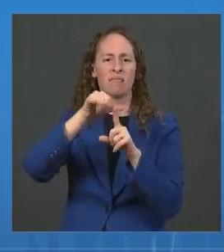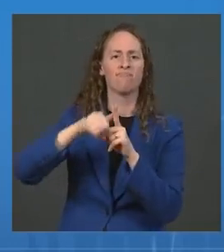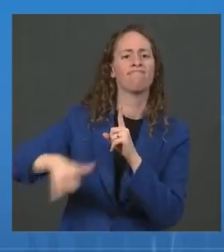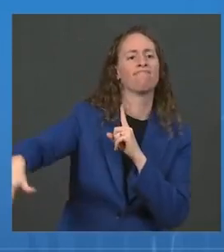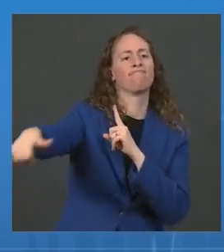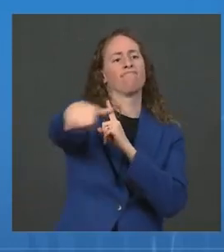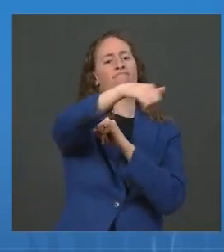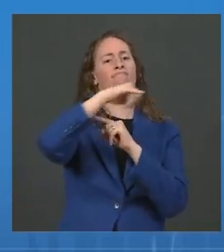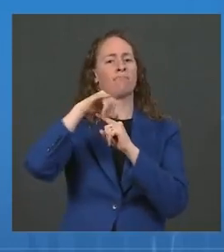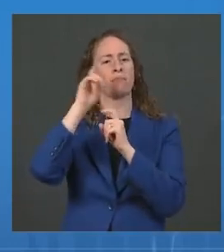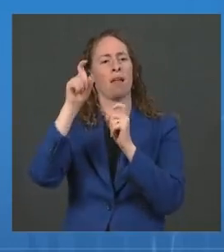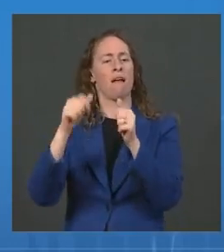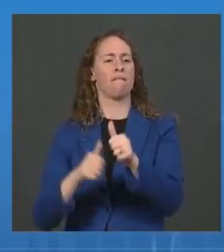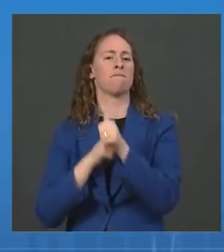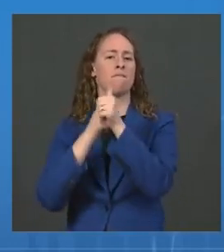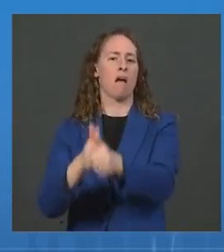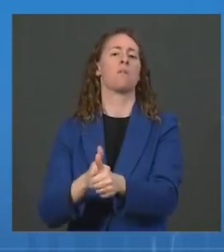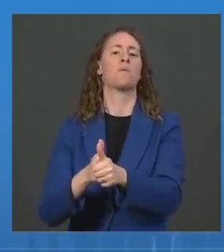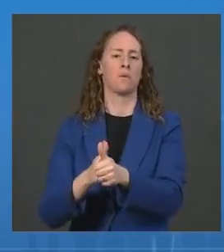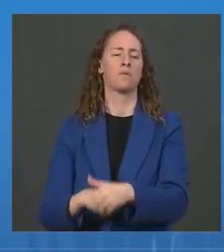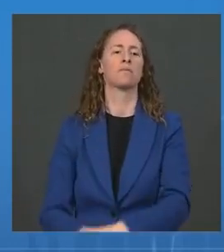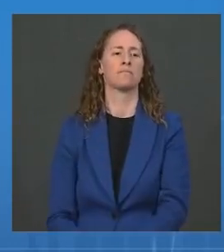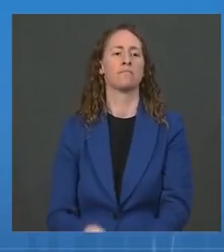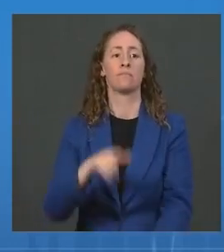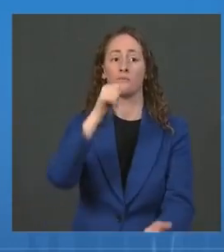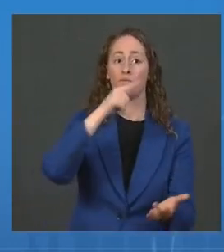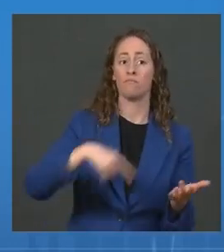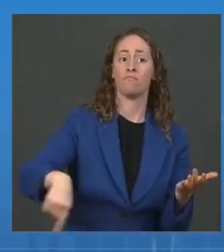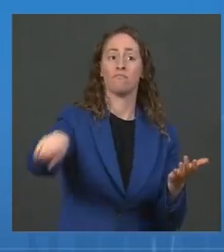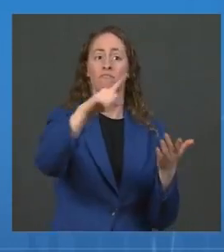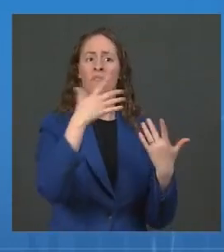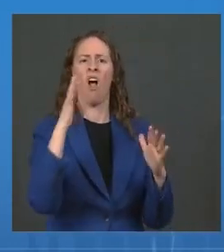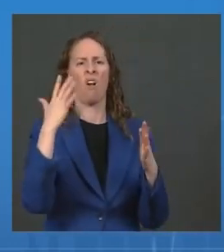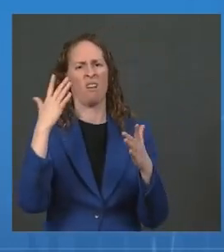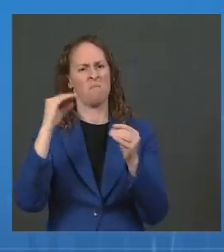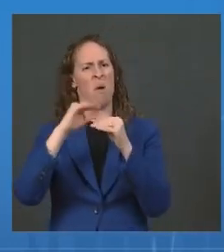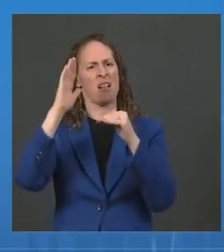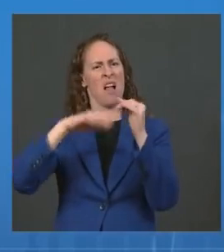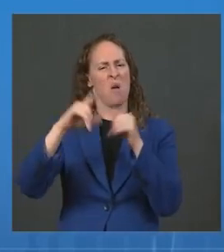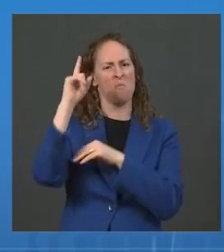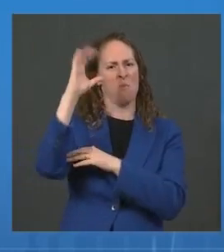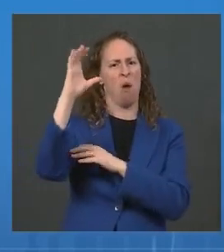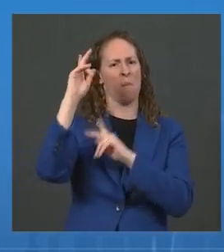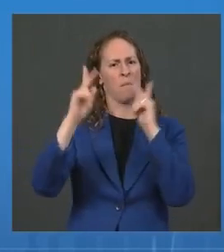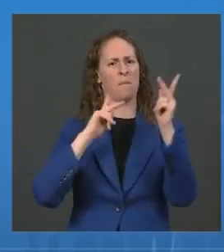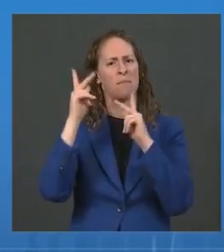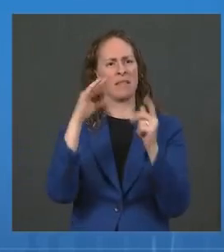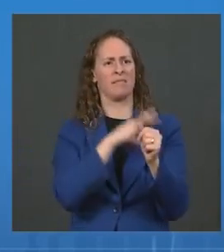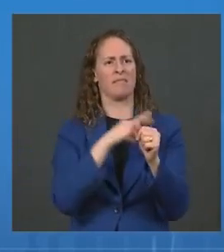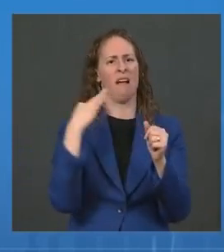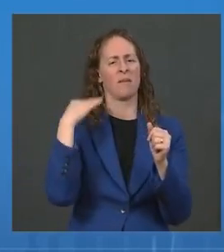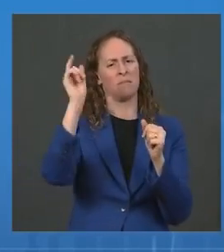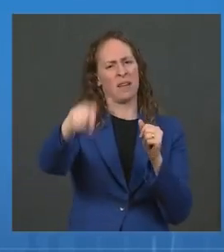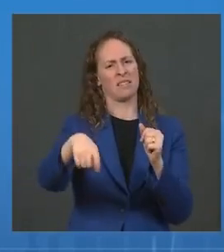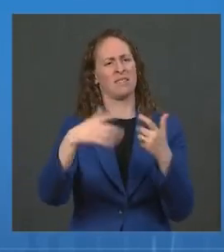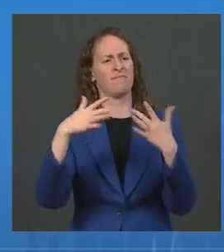employers above 100 employees, the need to get vaccinated or tested a minimum of once per week.